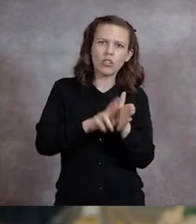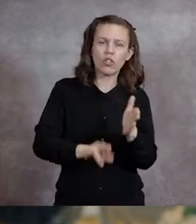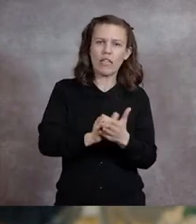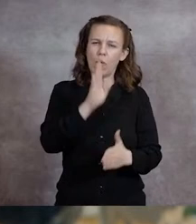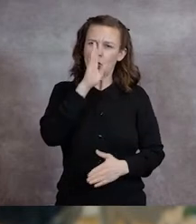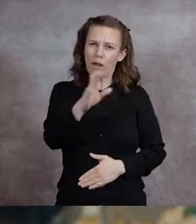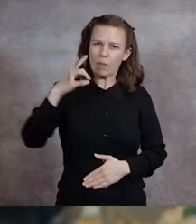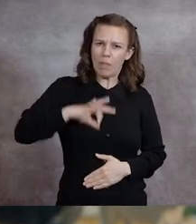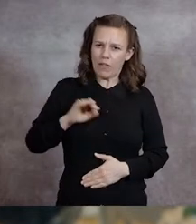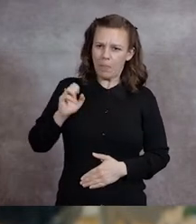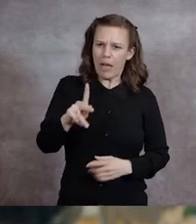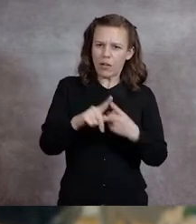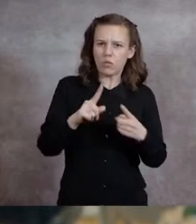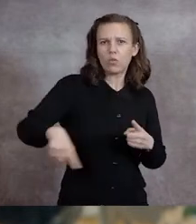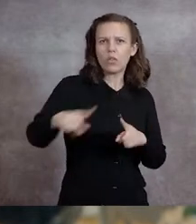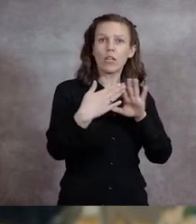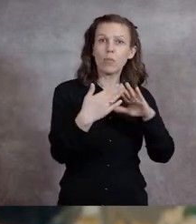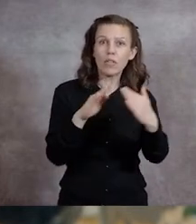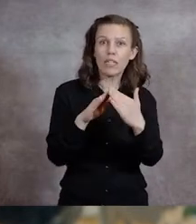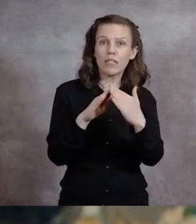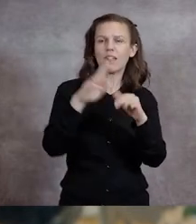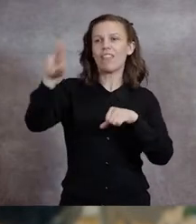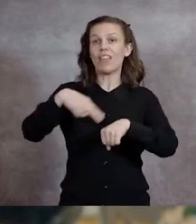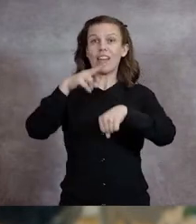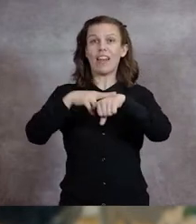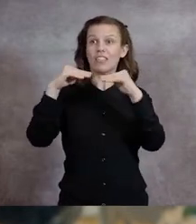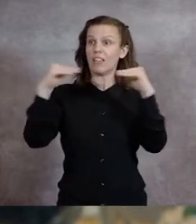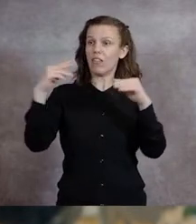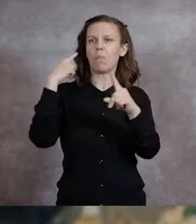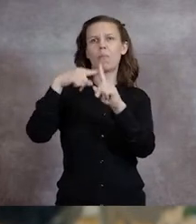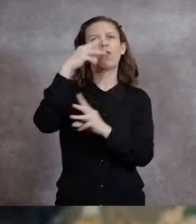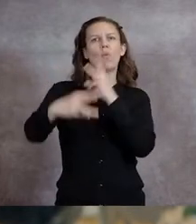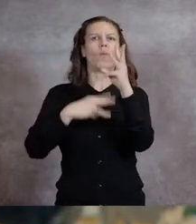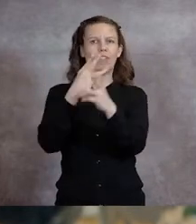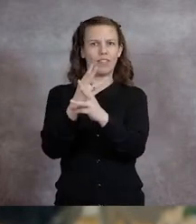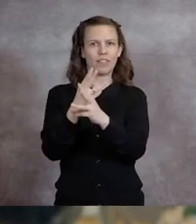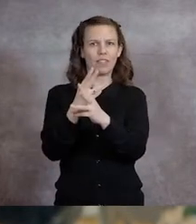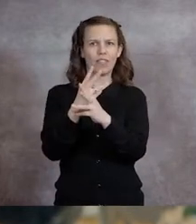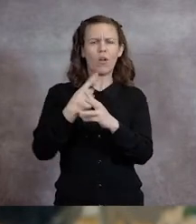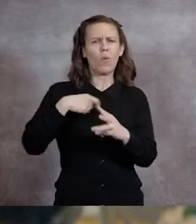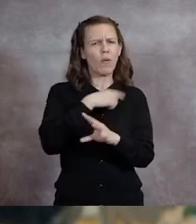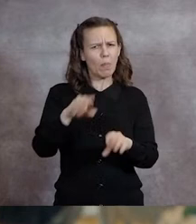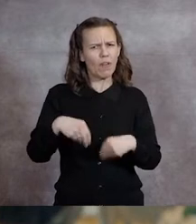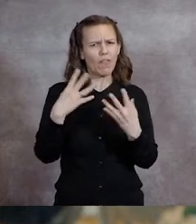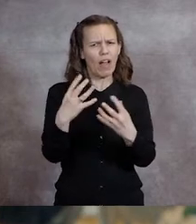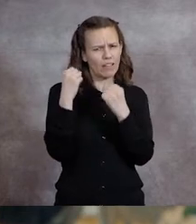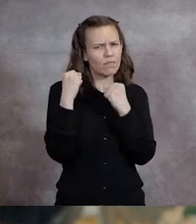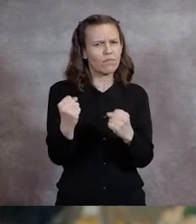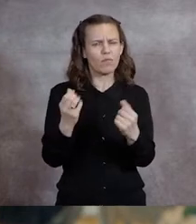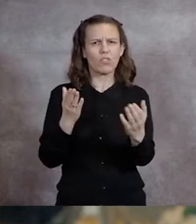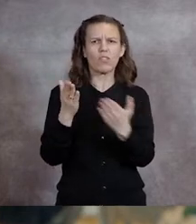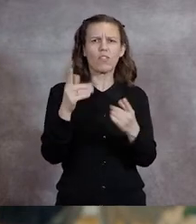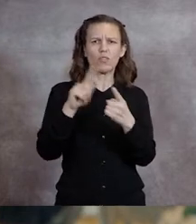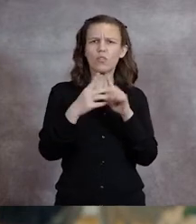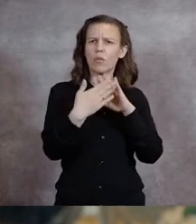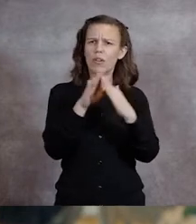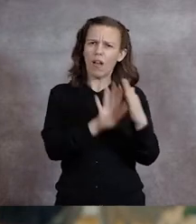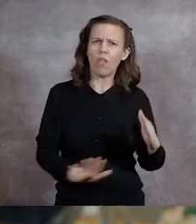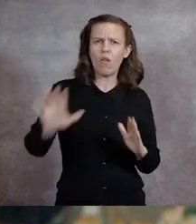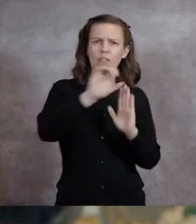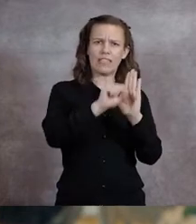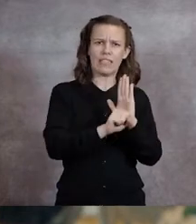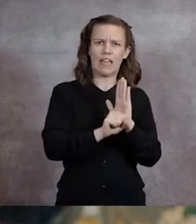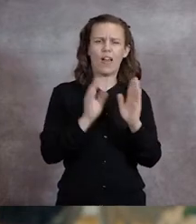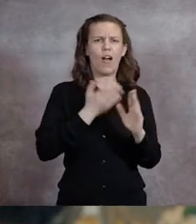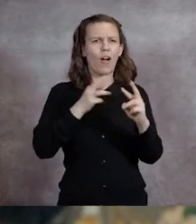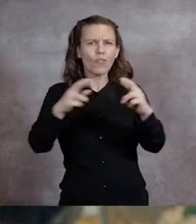community, the nation, and the world. Provide unflinching service to communities around the state, the